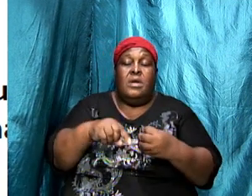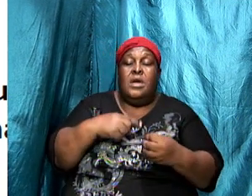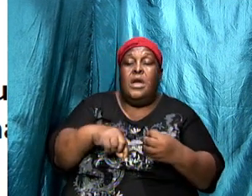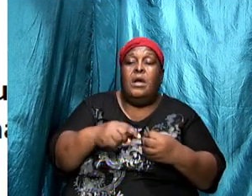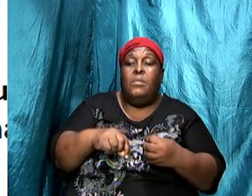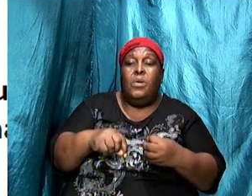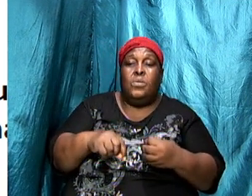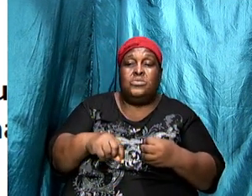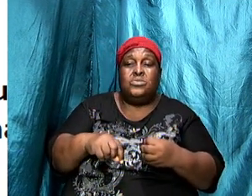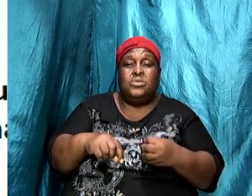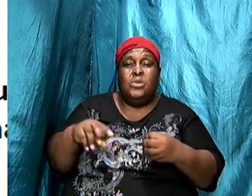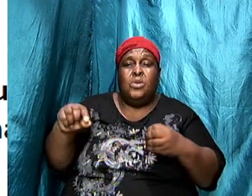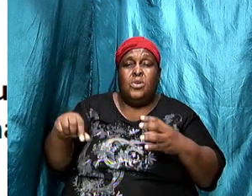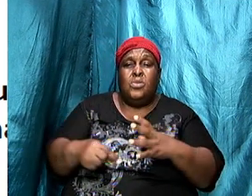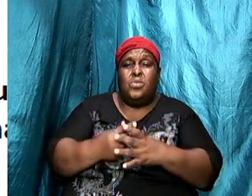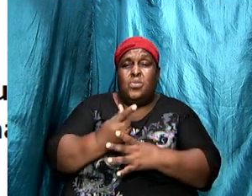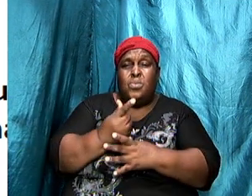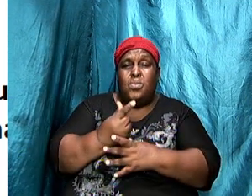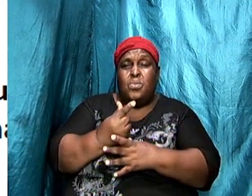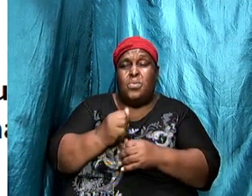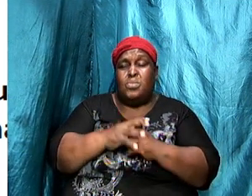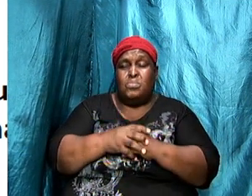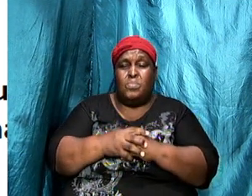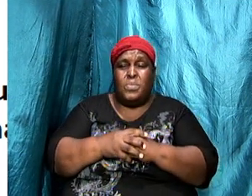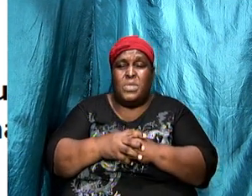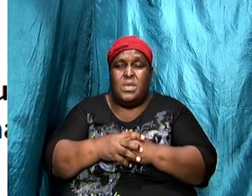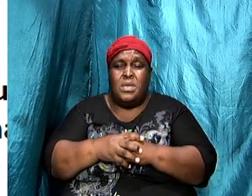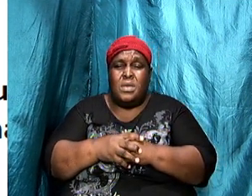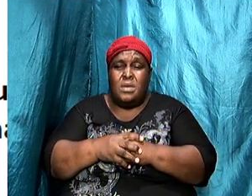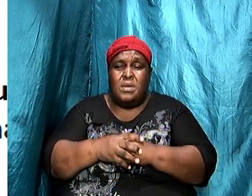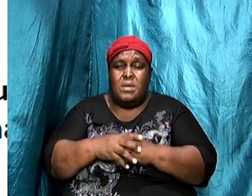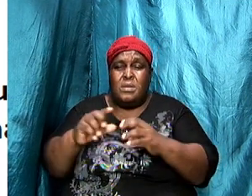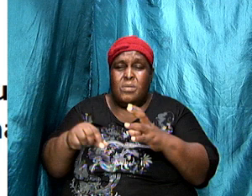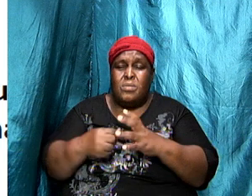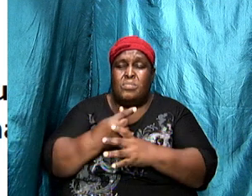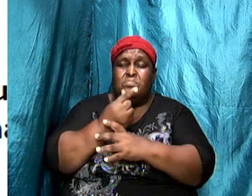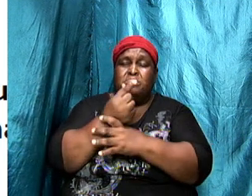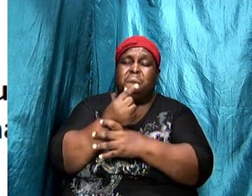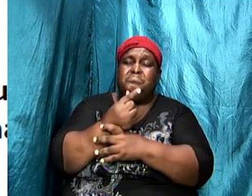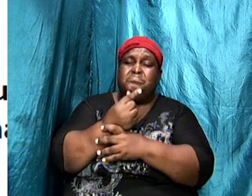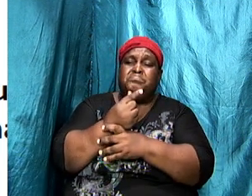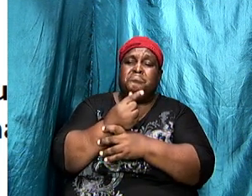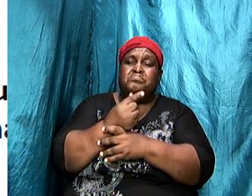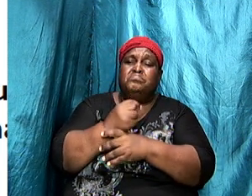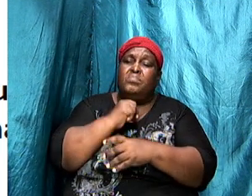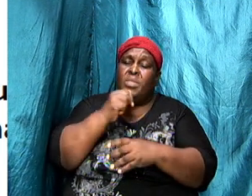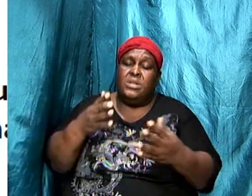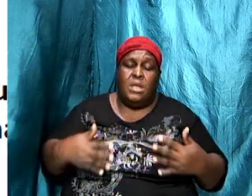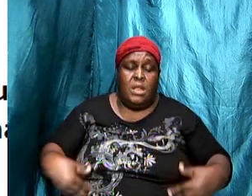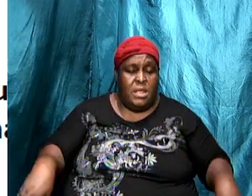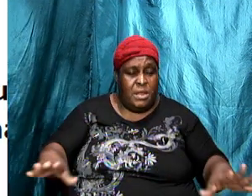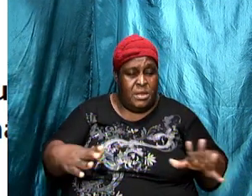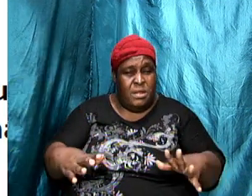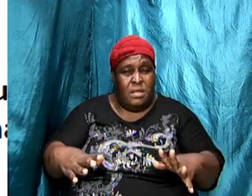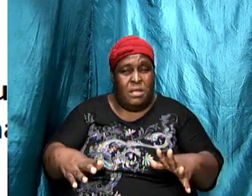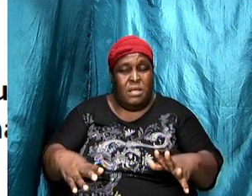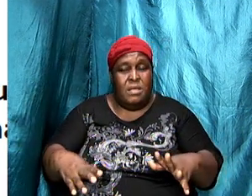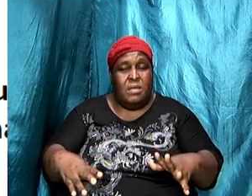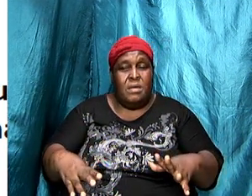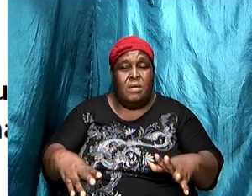fertility in terms of the land it is talking about fertility in terms of conception